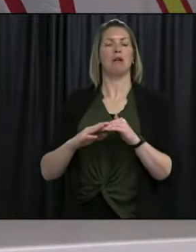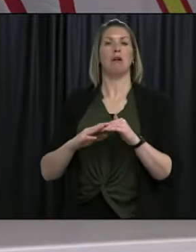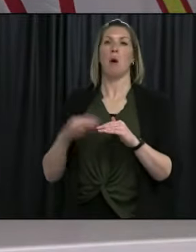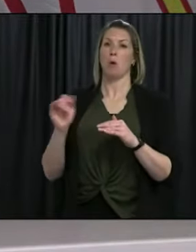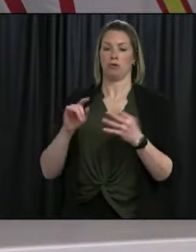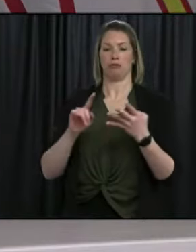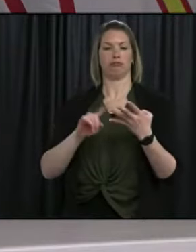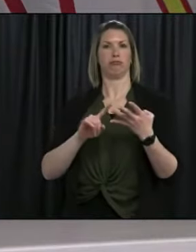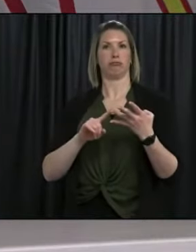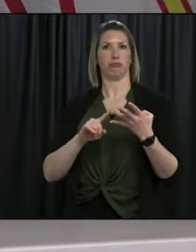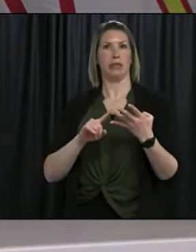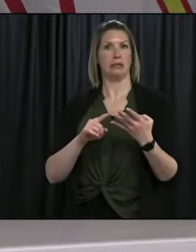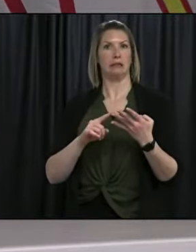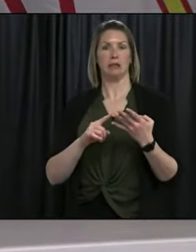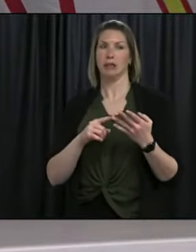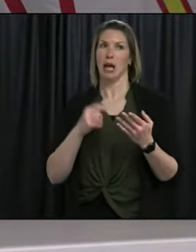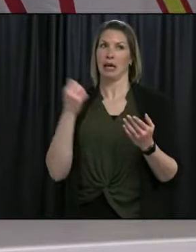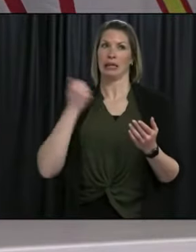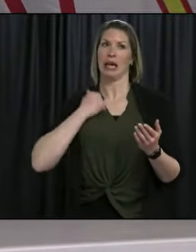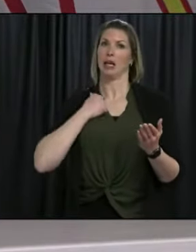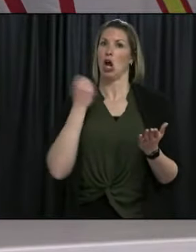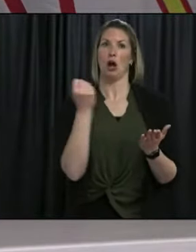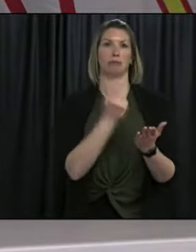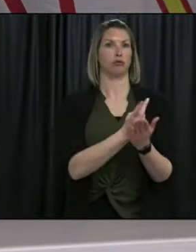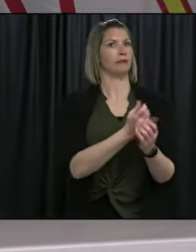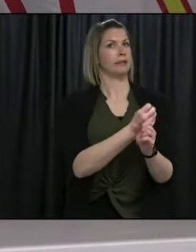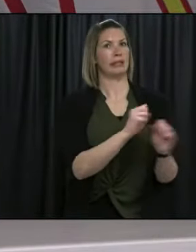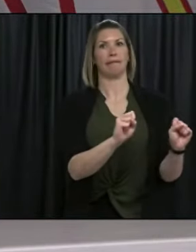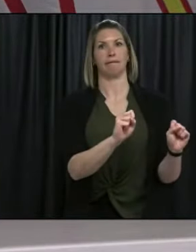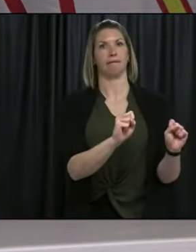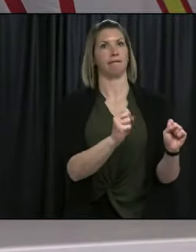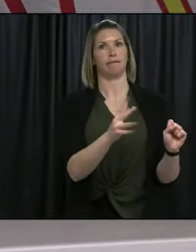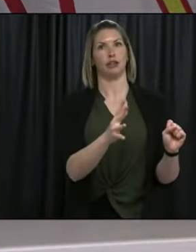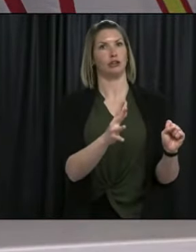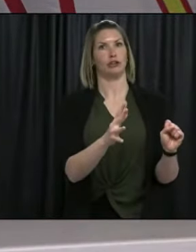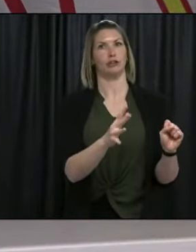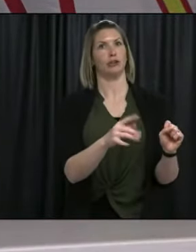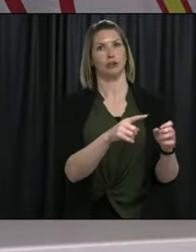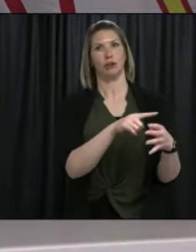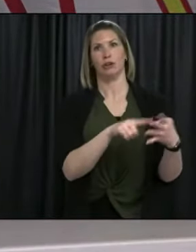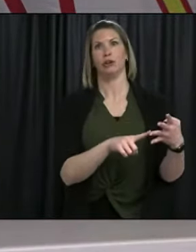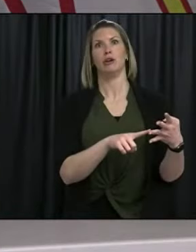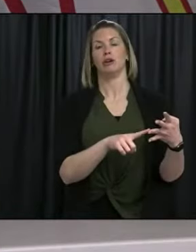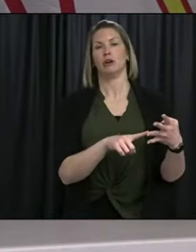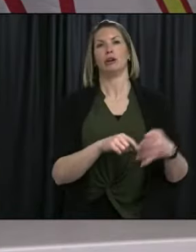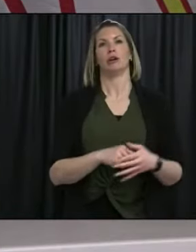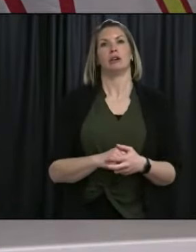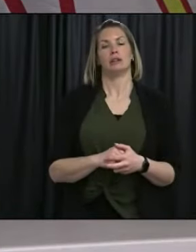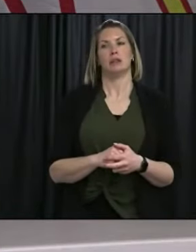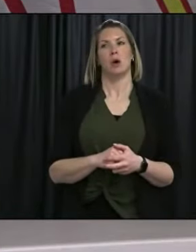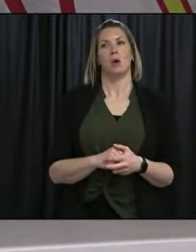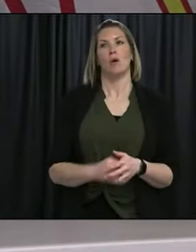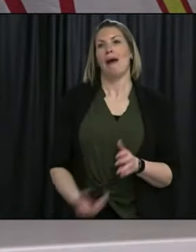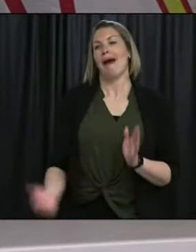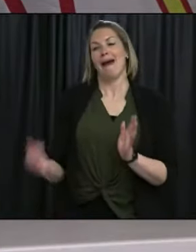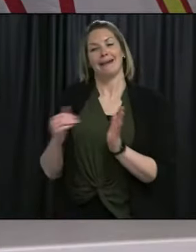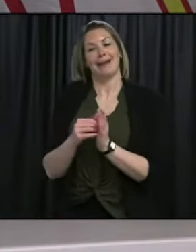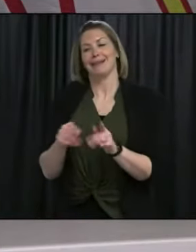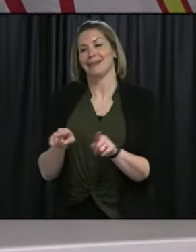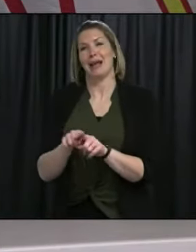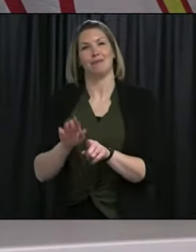vaccine by Health Canada. And, you know, as with anything, there is nothing in this life that's without risk. So